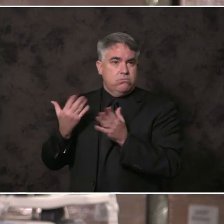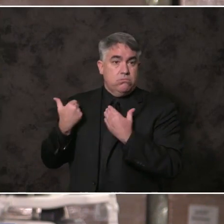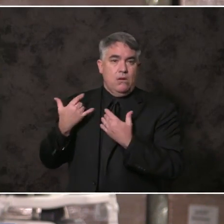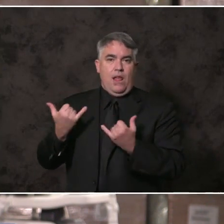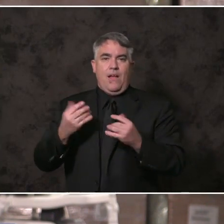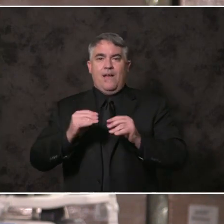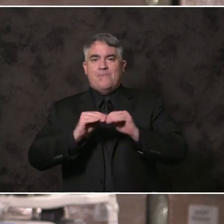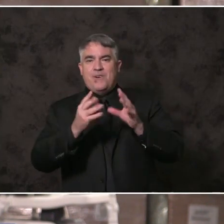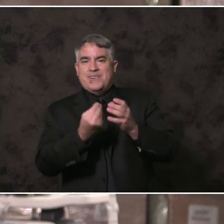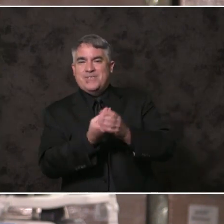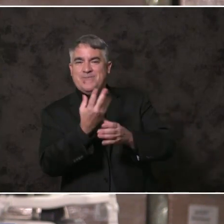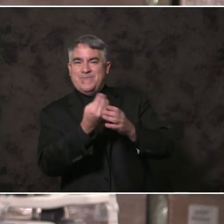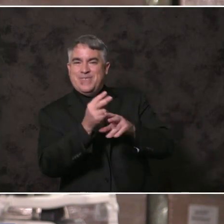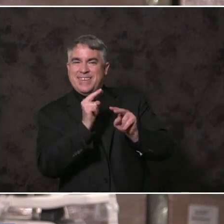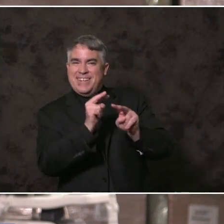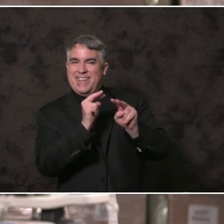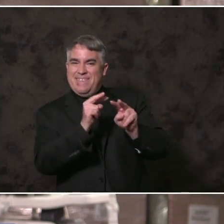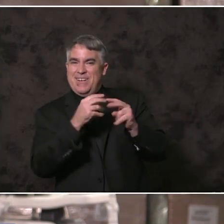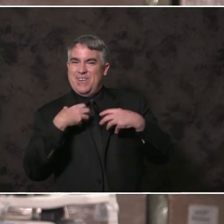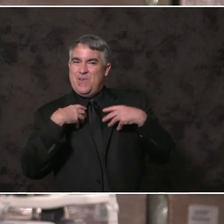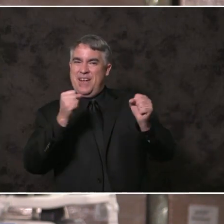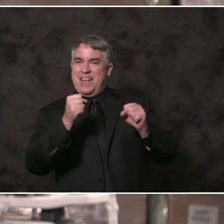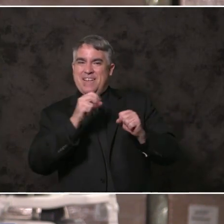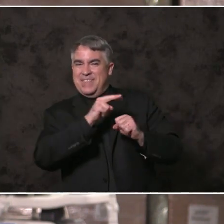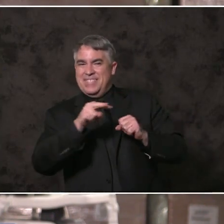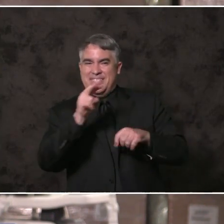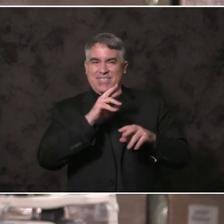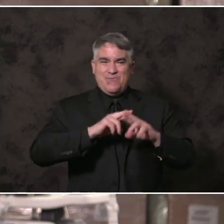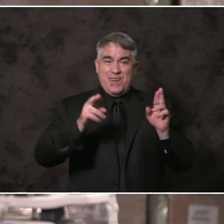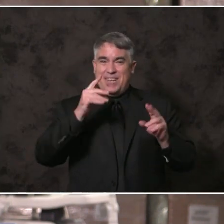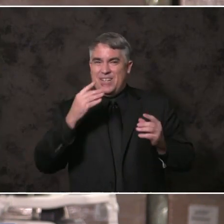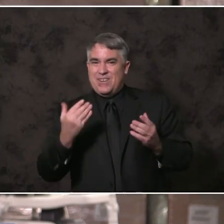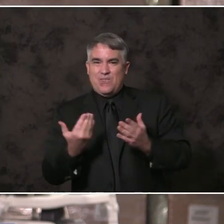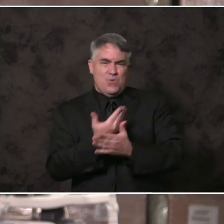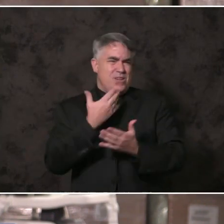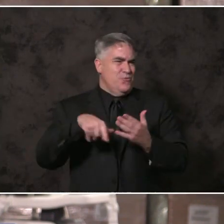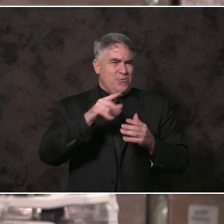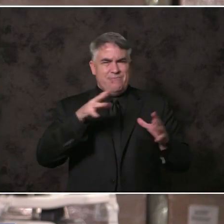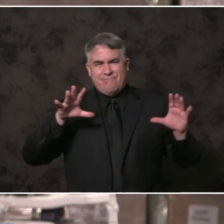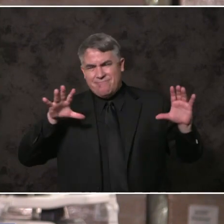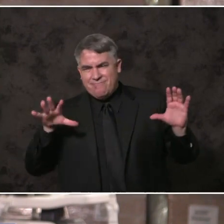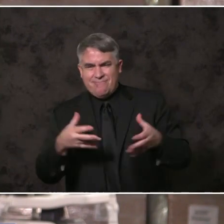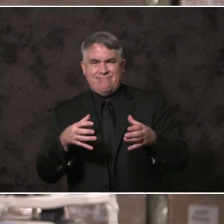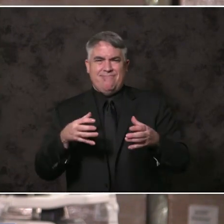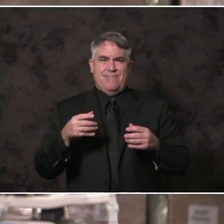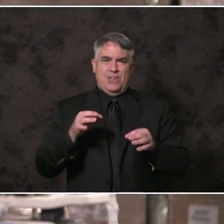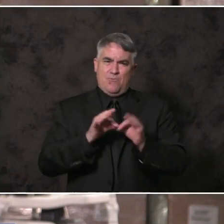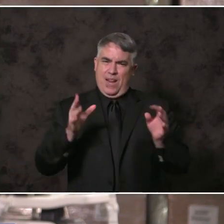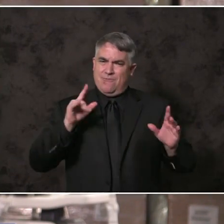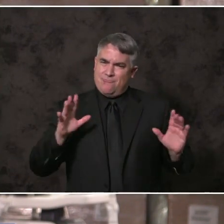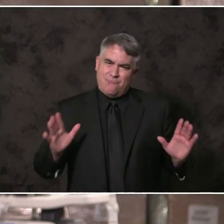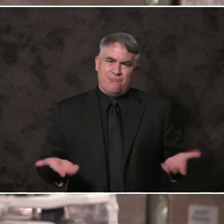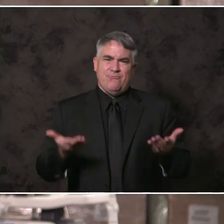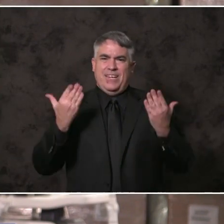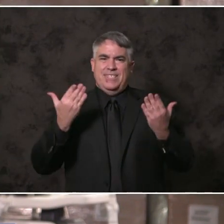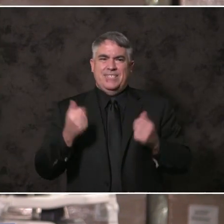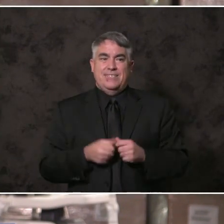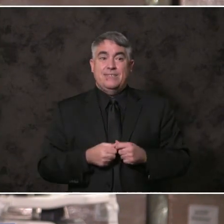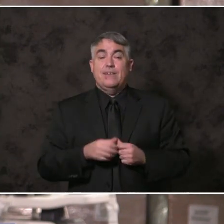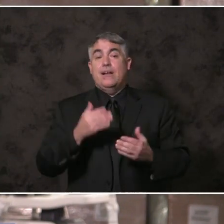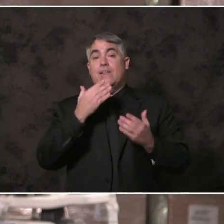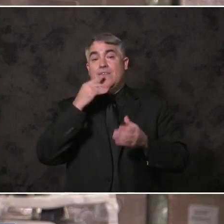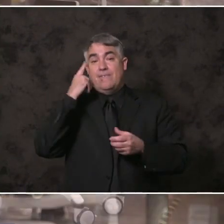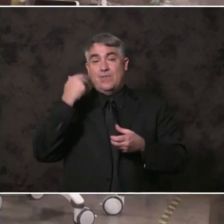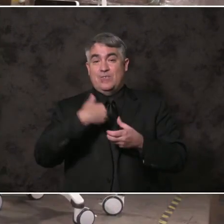to recover, ready to reunite. Together, we are ready to rise. to Thank you for joining me this evening.